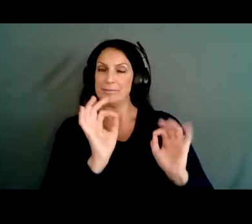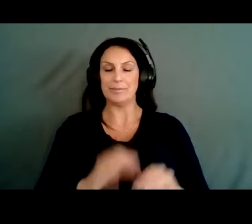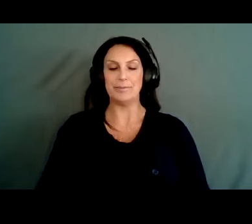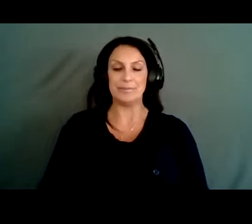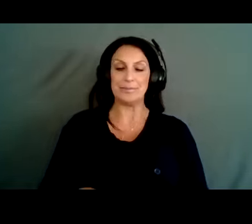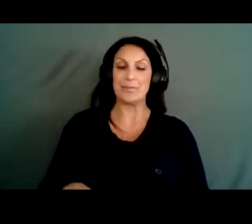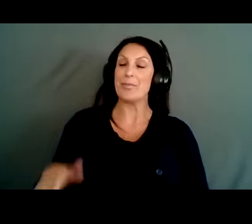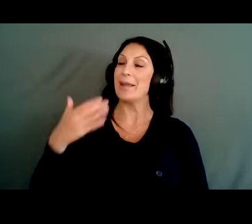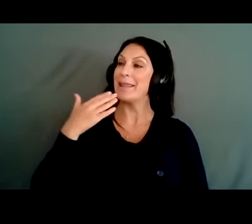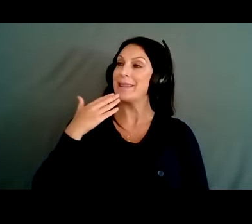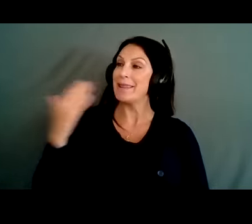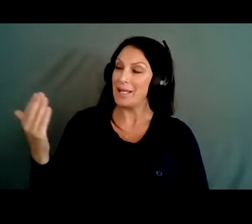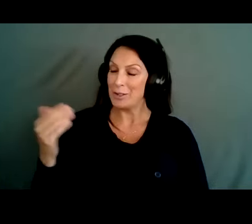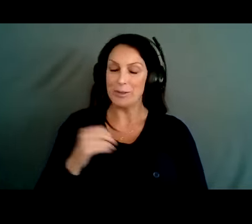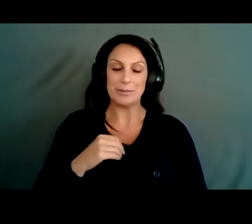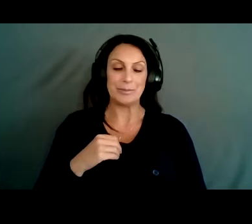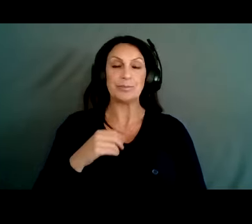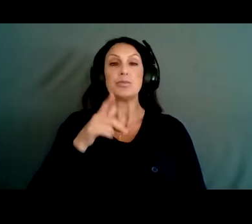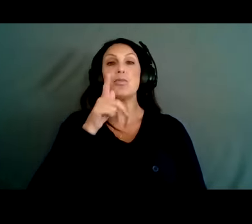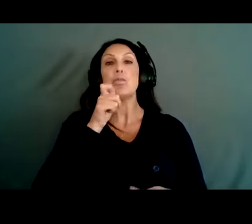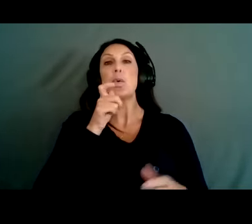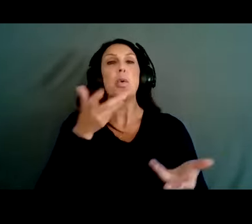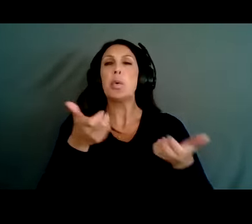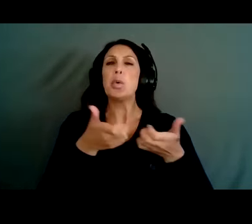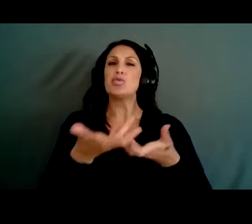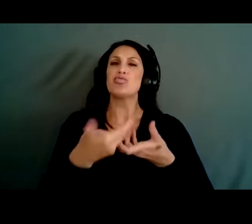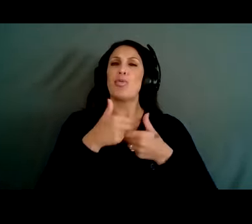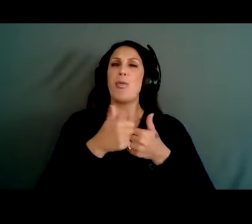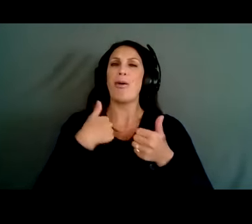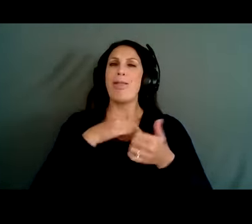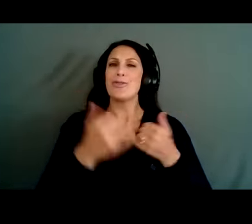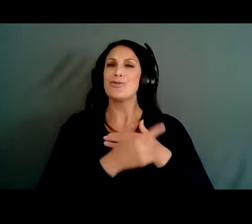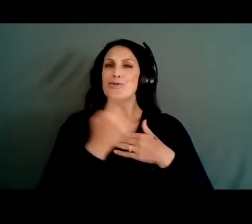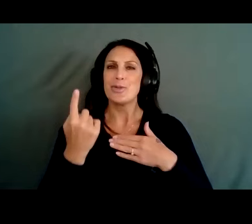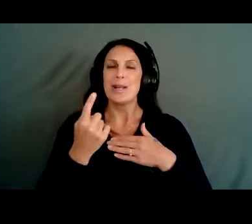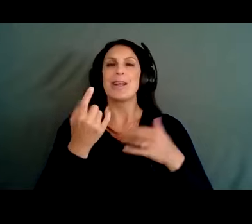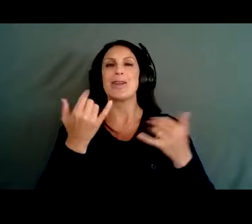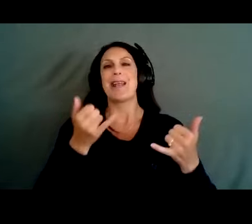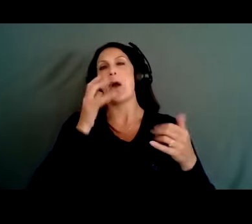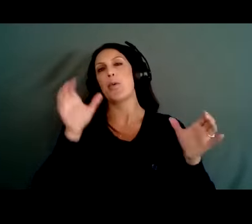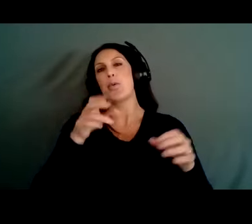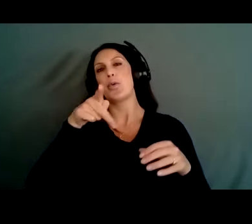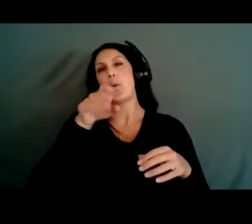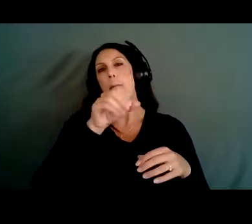So to find out a little bit more about who's with us today, we are going to do a few polling questions.